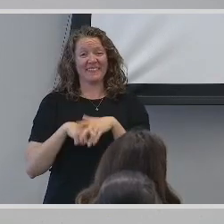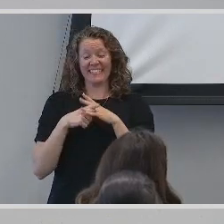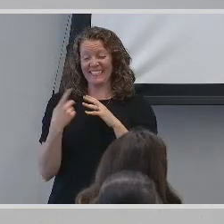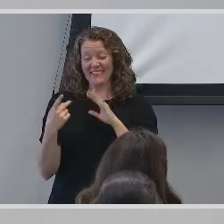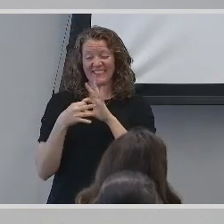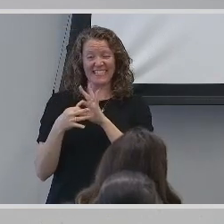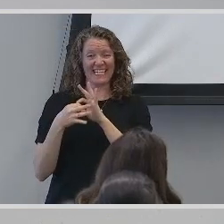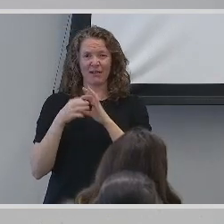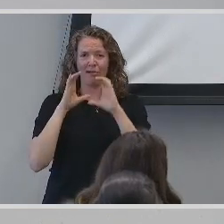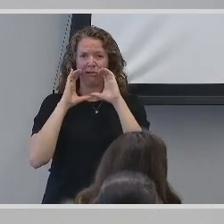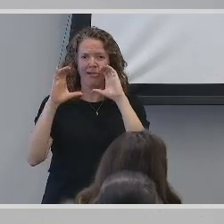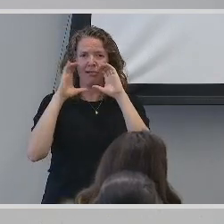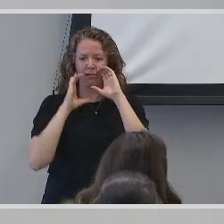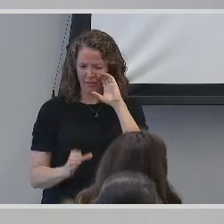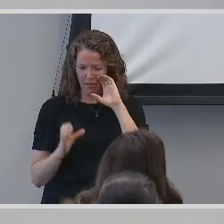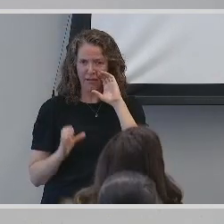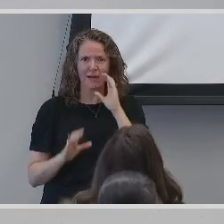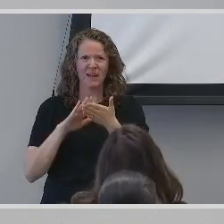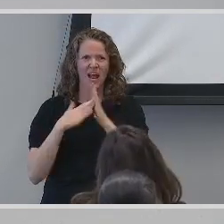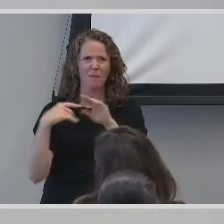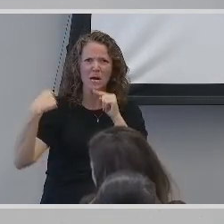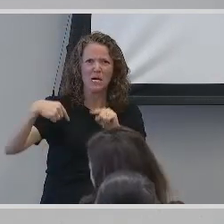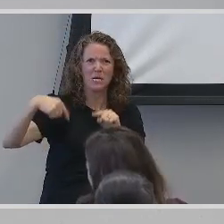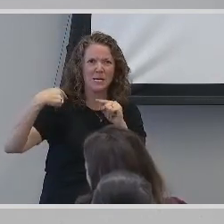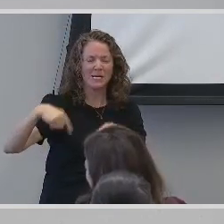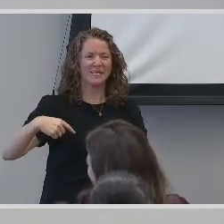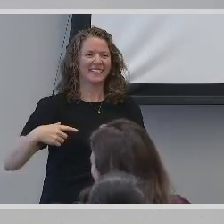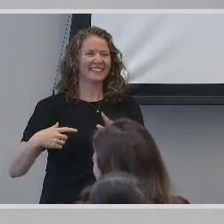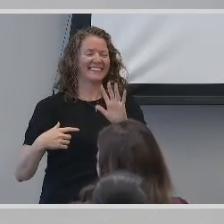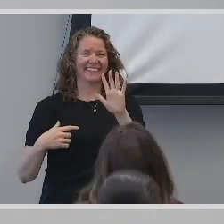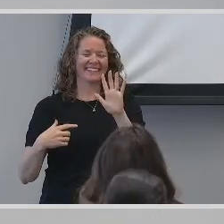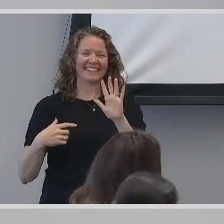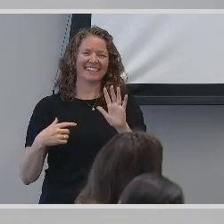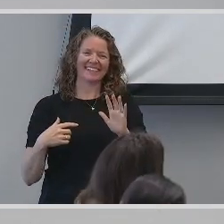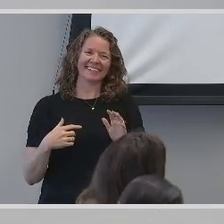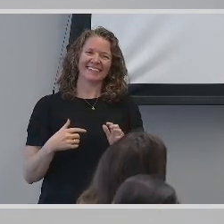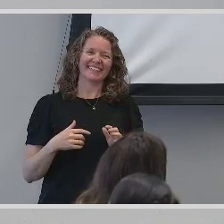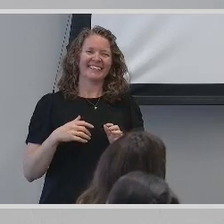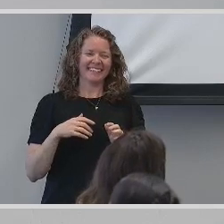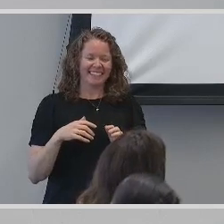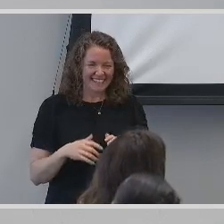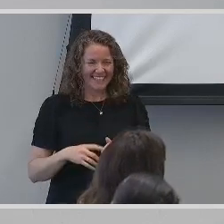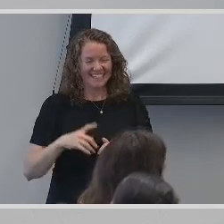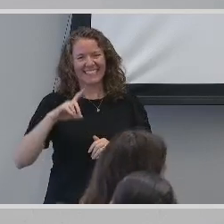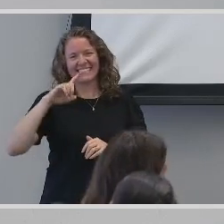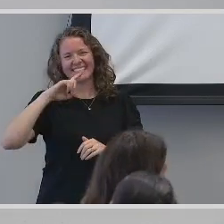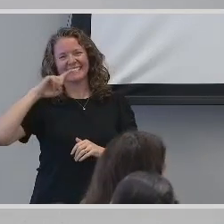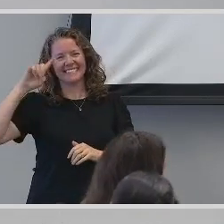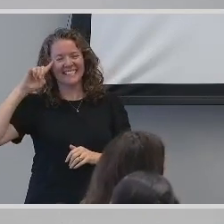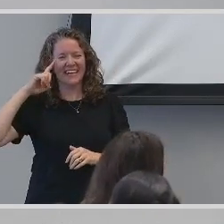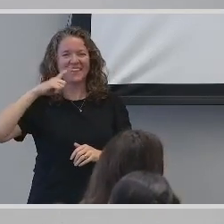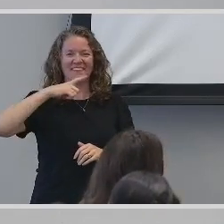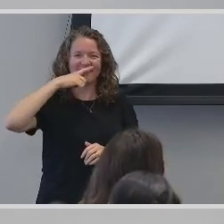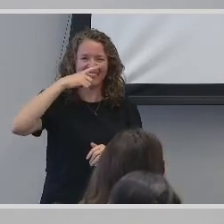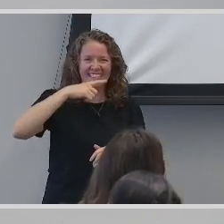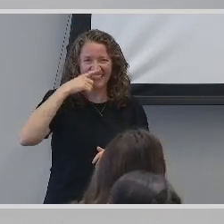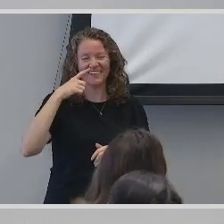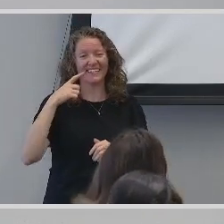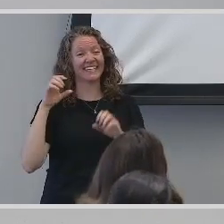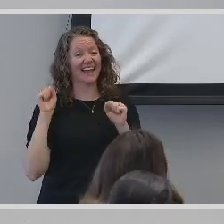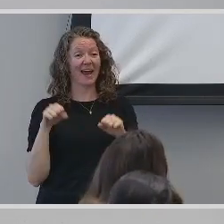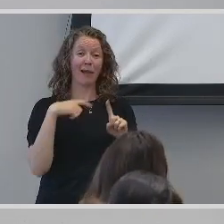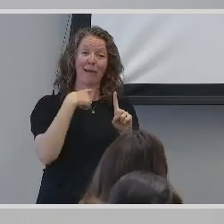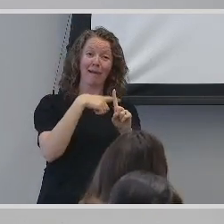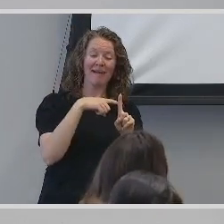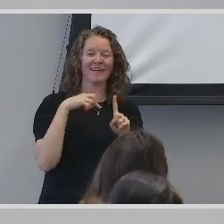leading the heated discussions. The dynamic of a deaf and hearing married couple comes with advantages and